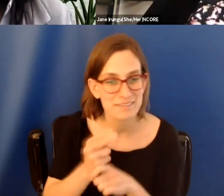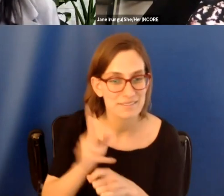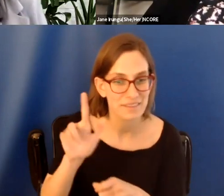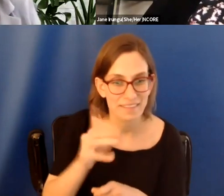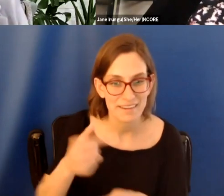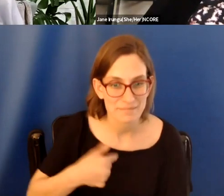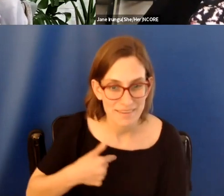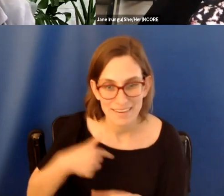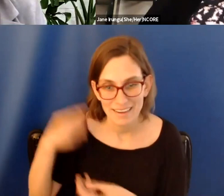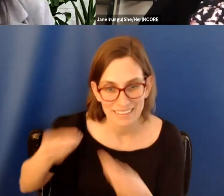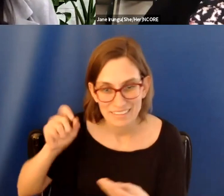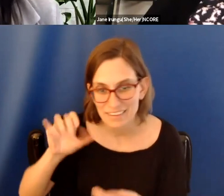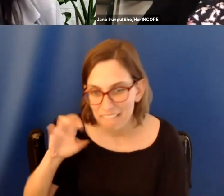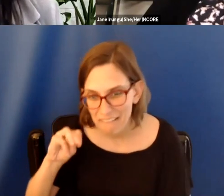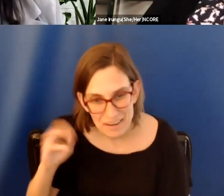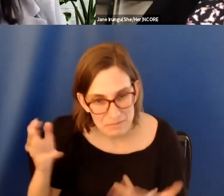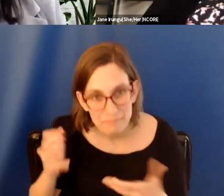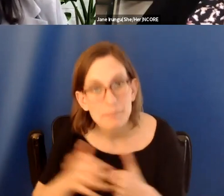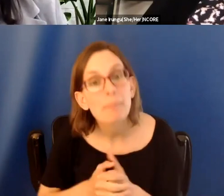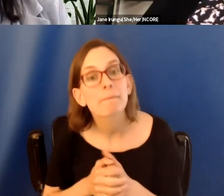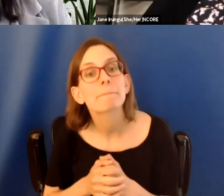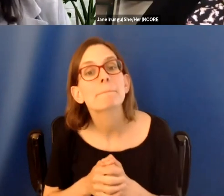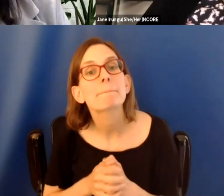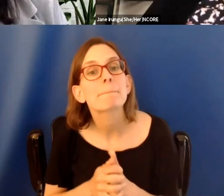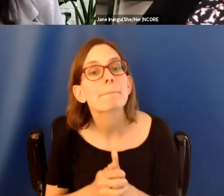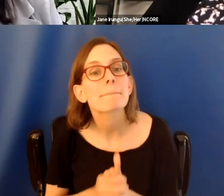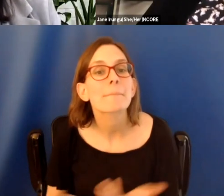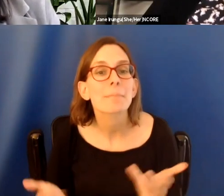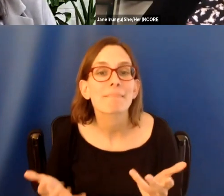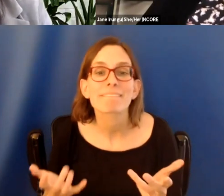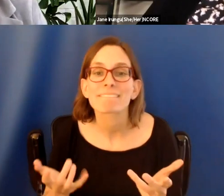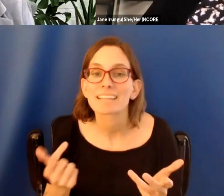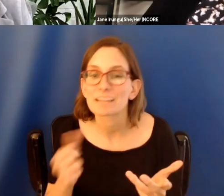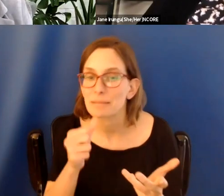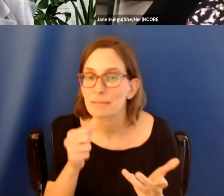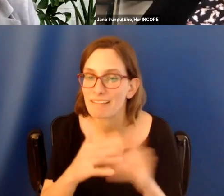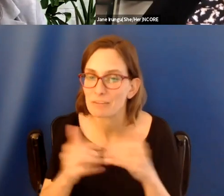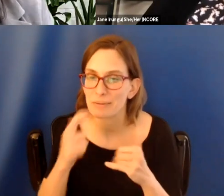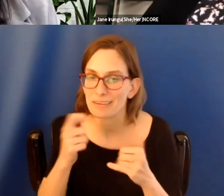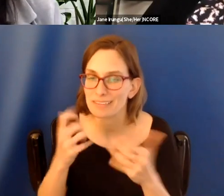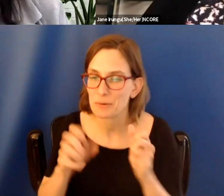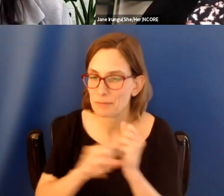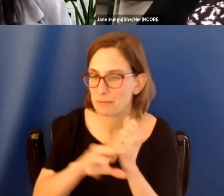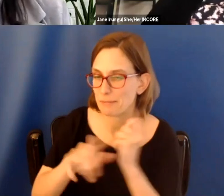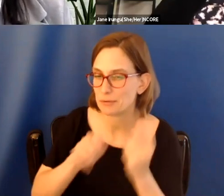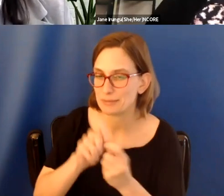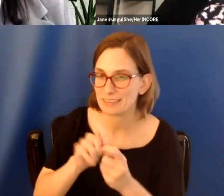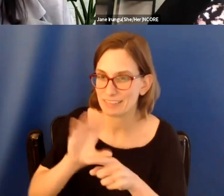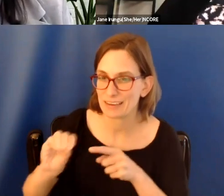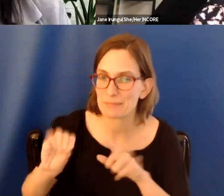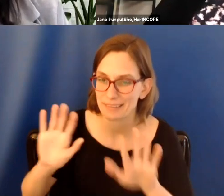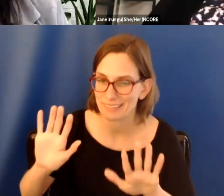or? Um, so this is where I start to get uncomfortable too, because I don't want to be promoting any of these companies because they are,